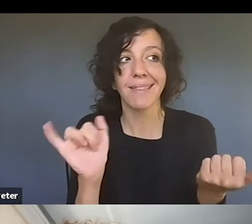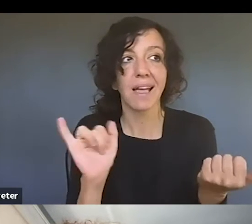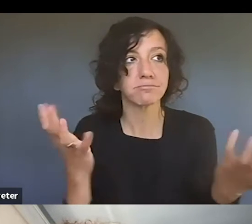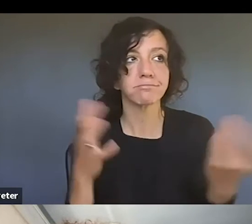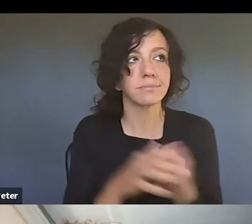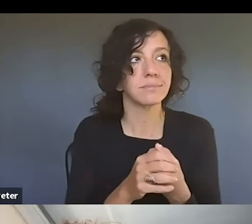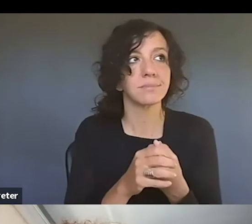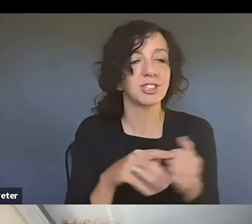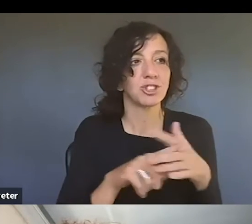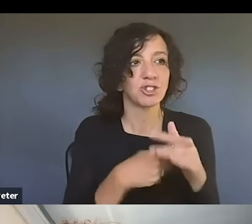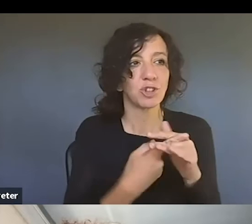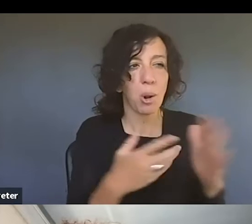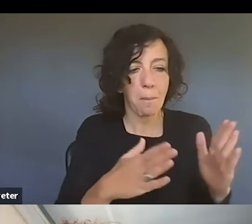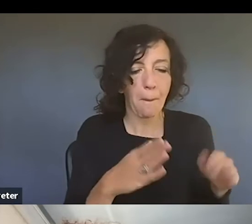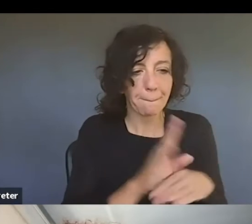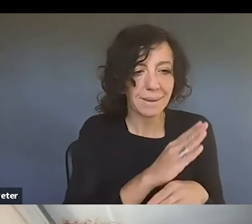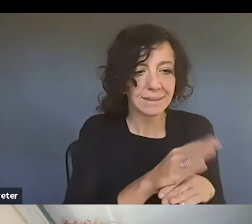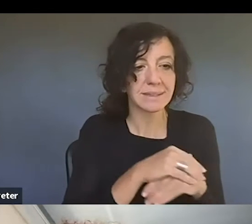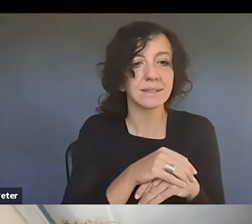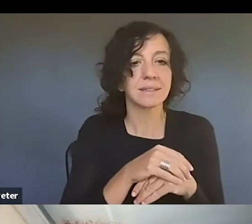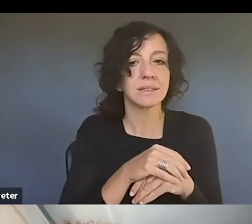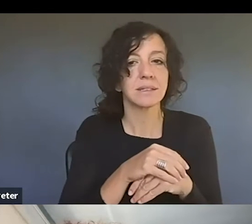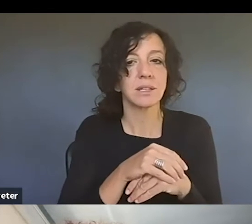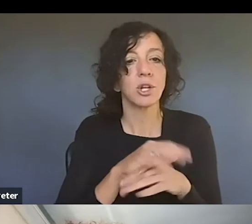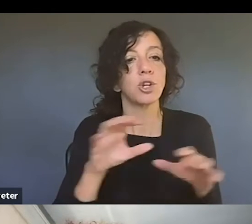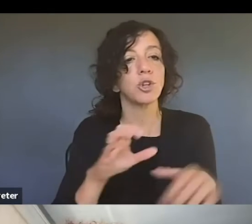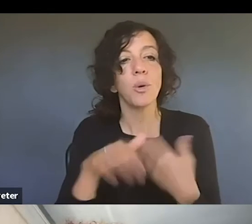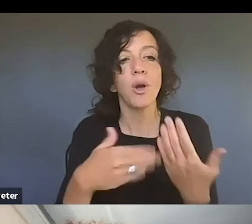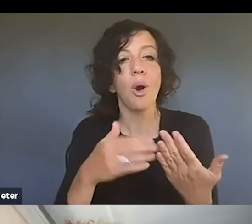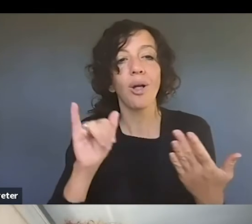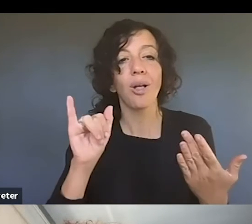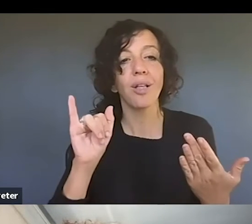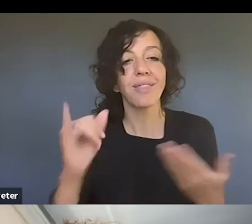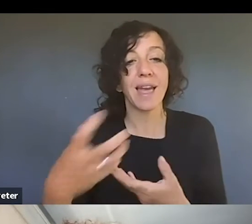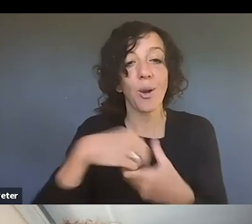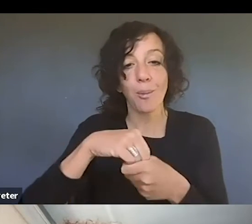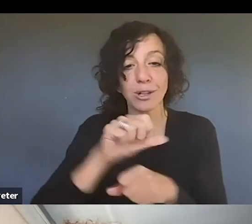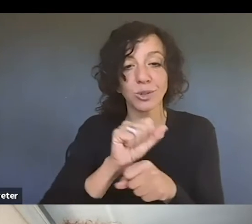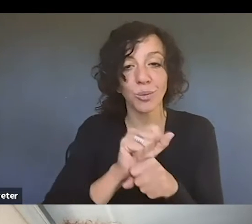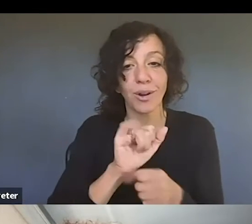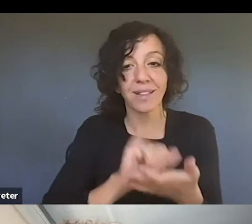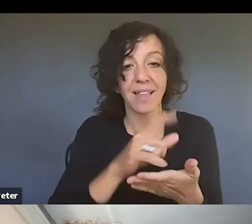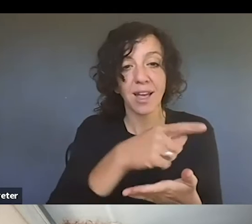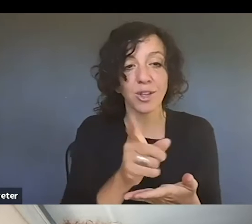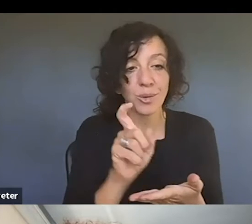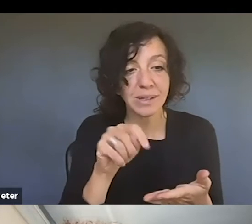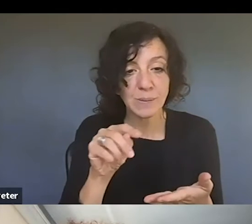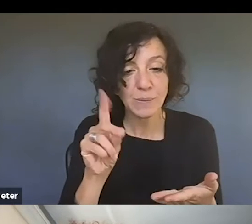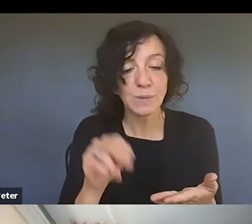a small business, doing all the incorporation work that you need to do, registering as a 501c3,